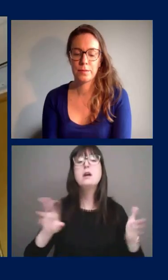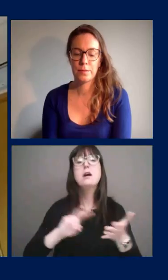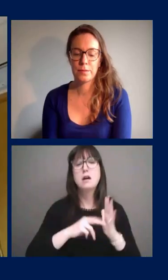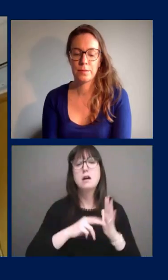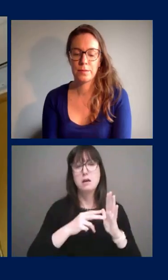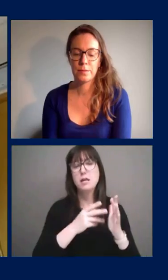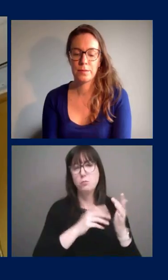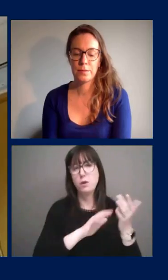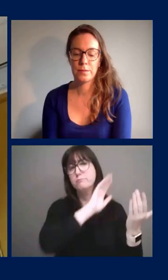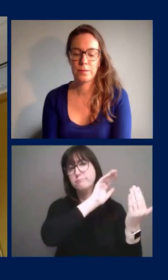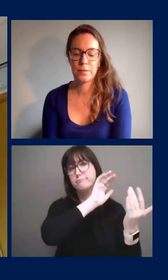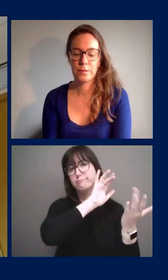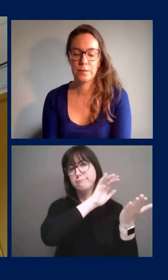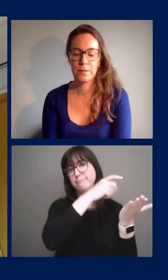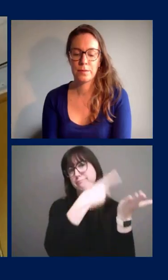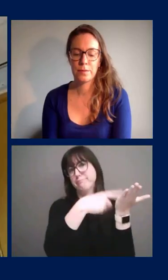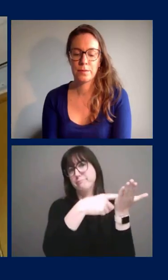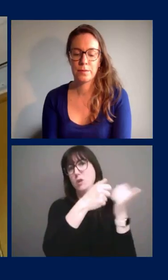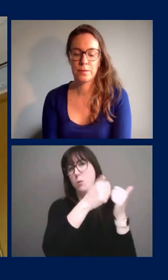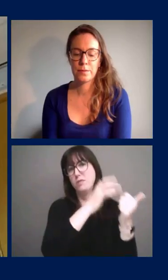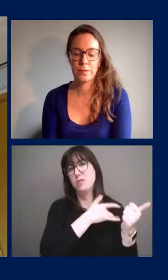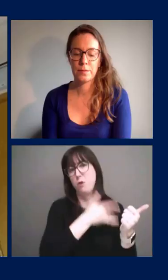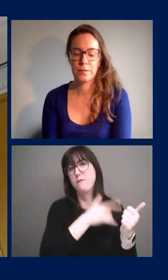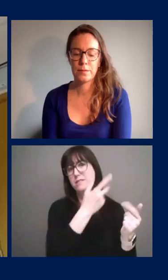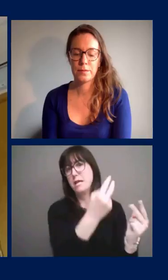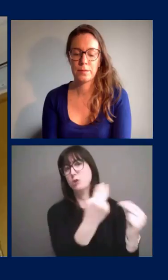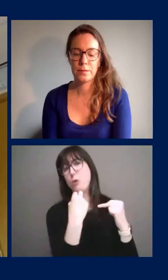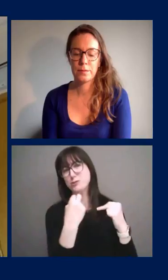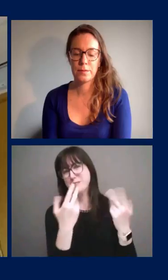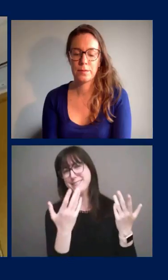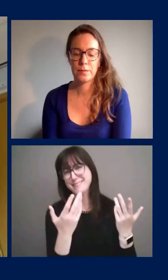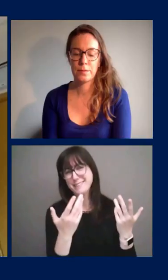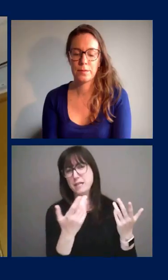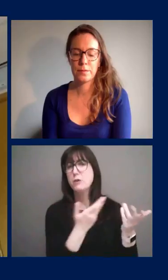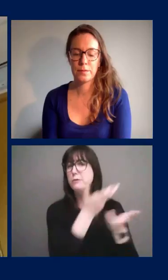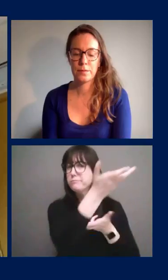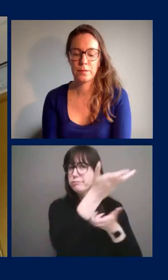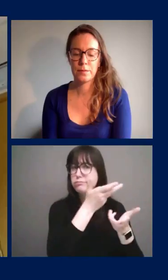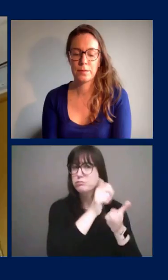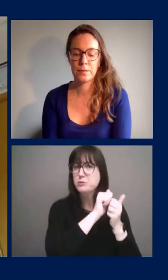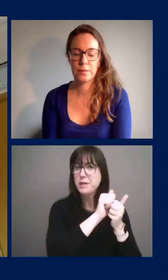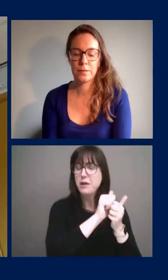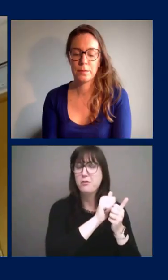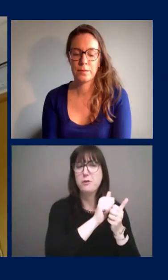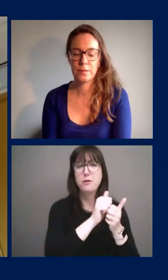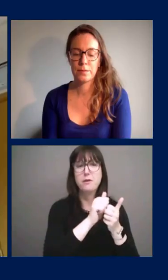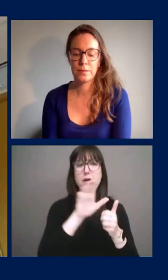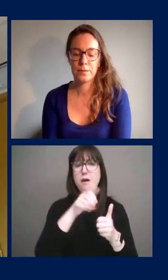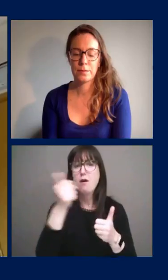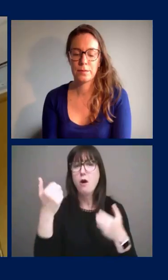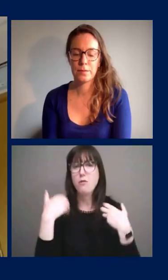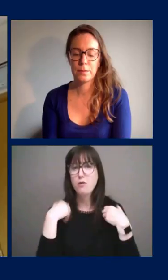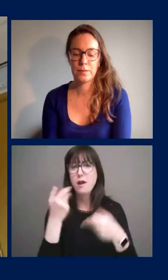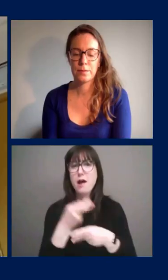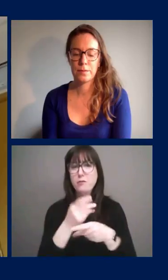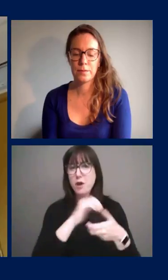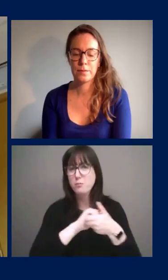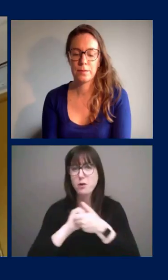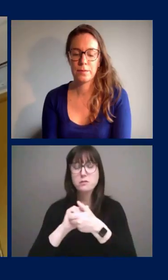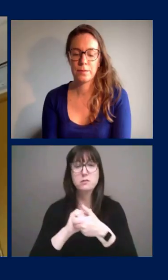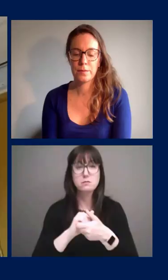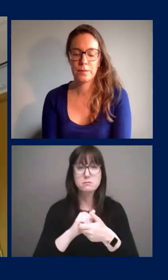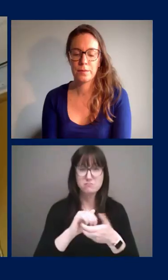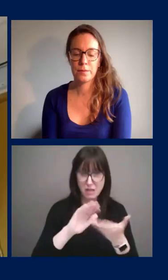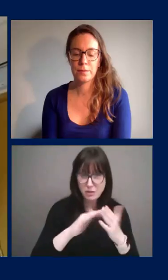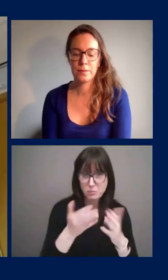the province you know they'll be noticing that we'll be telling them we'll be talking together we'll be working with our healthcare partners we'll be talking to the community